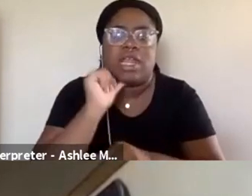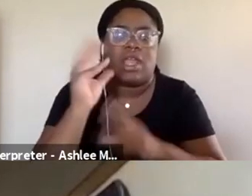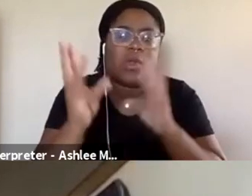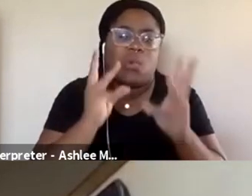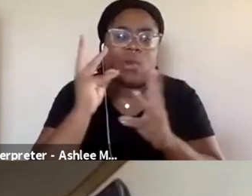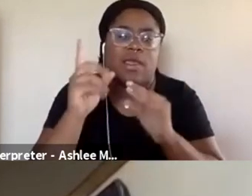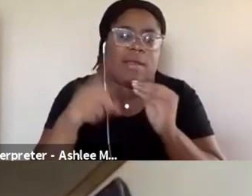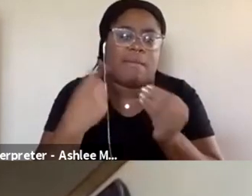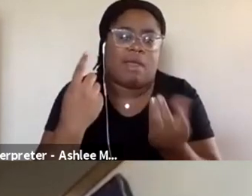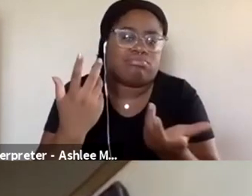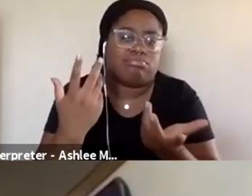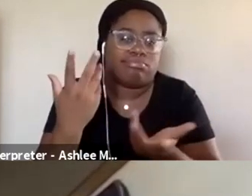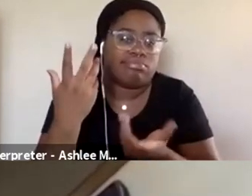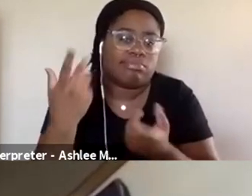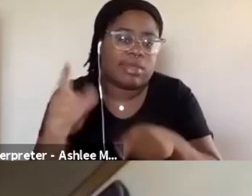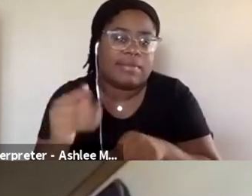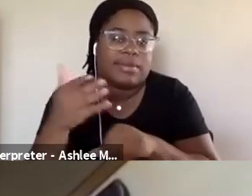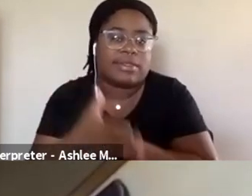the fallout.